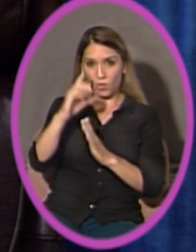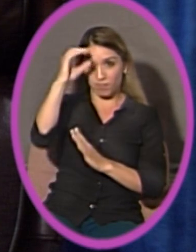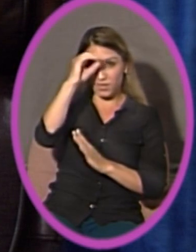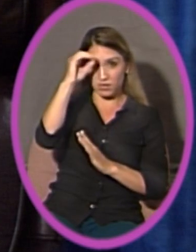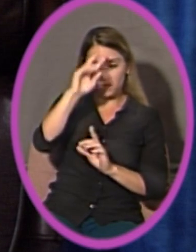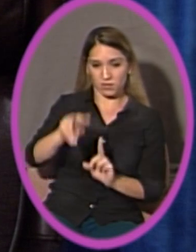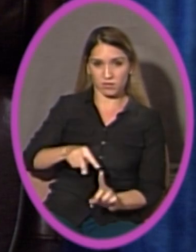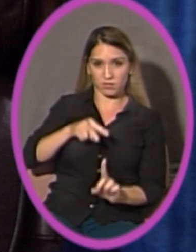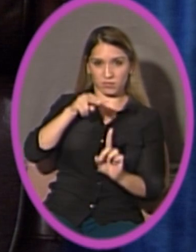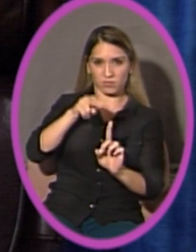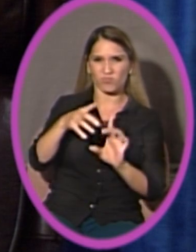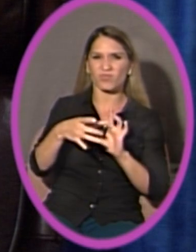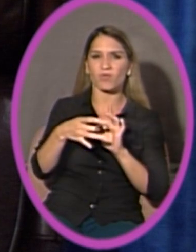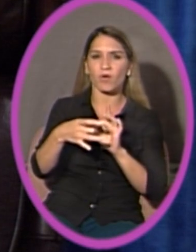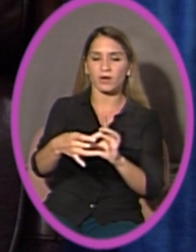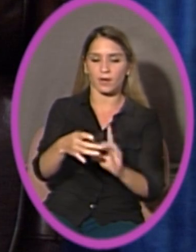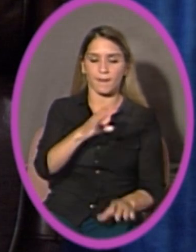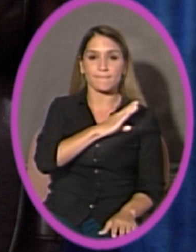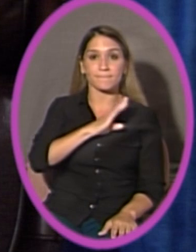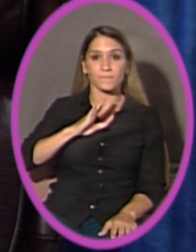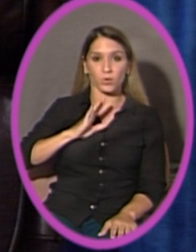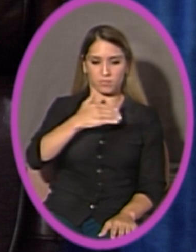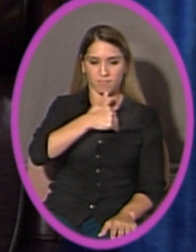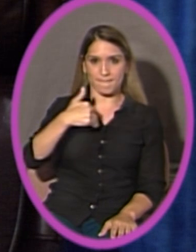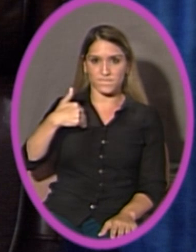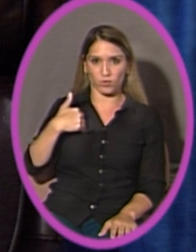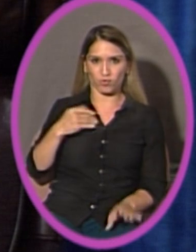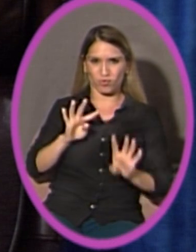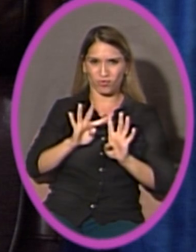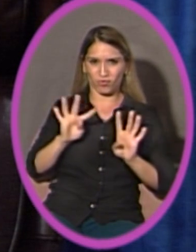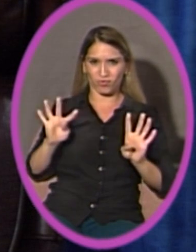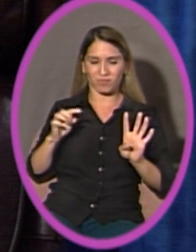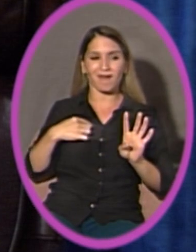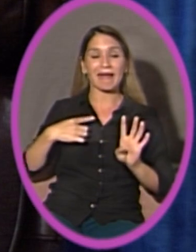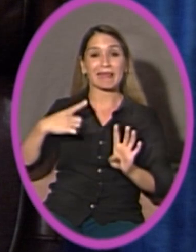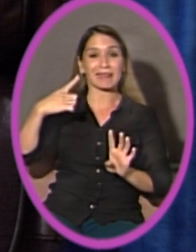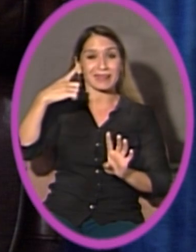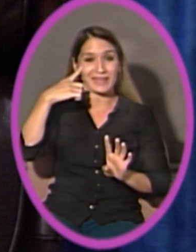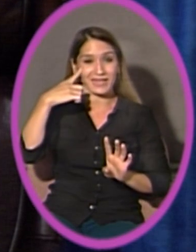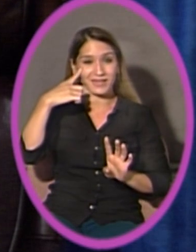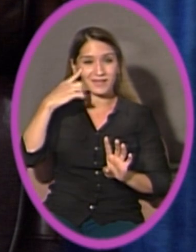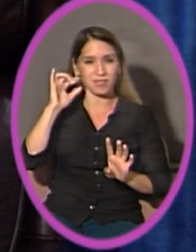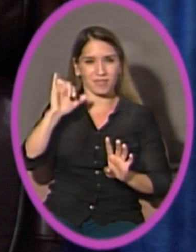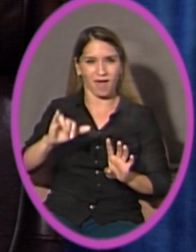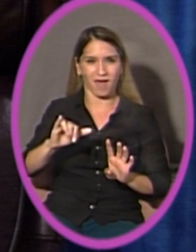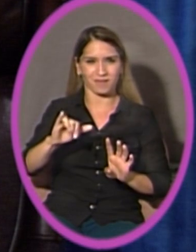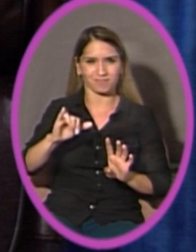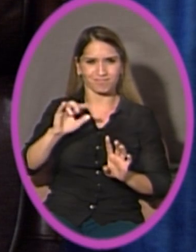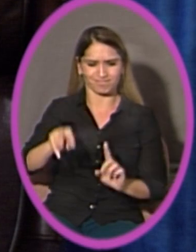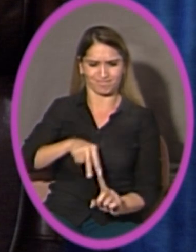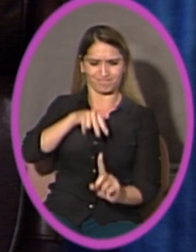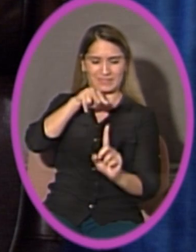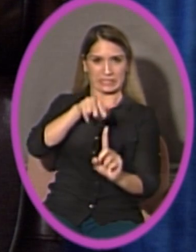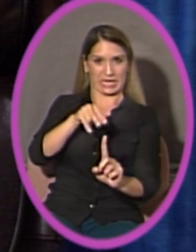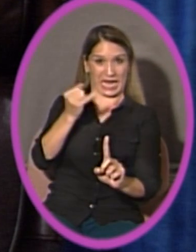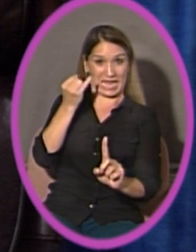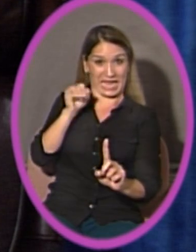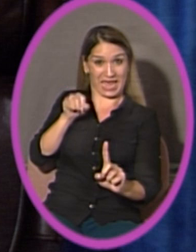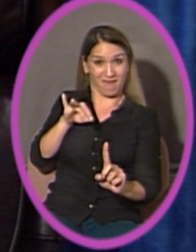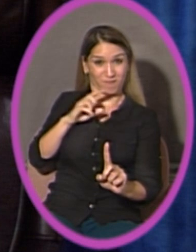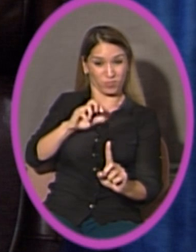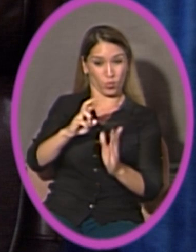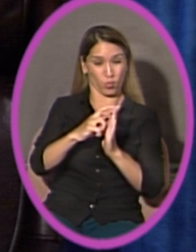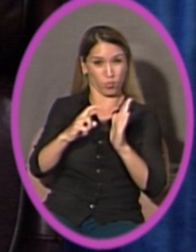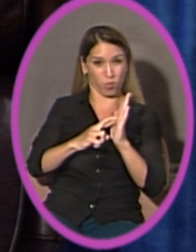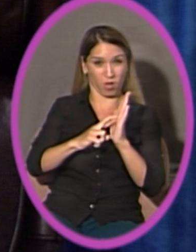board members. So I think the perception that if the rule is changed, I think